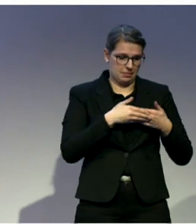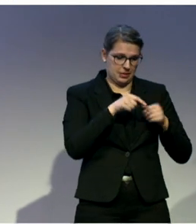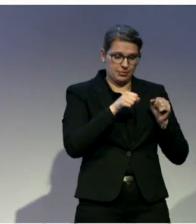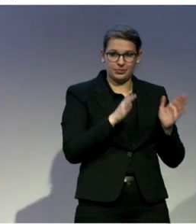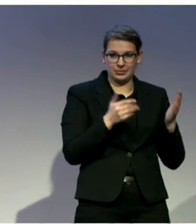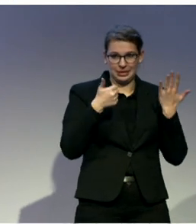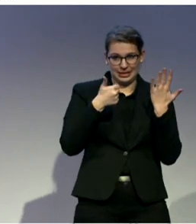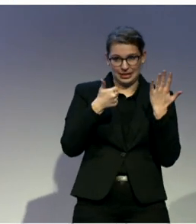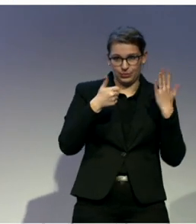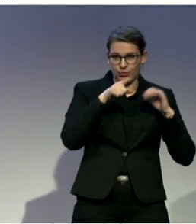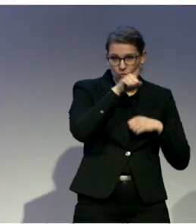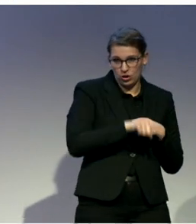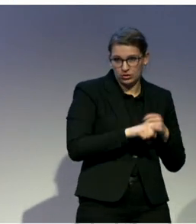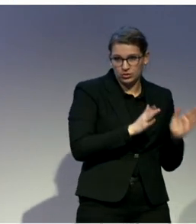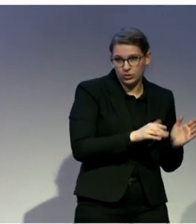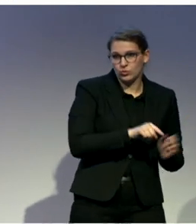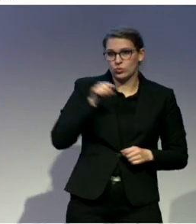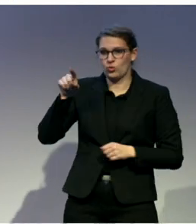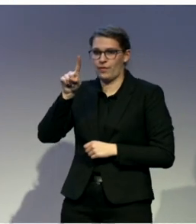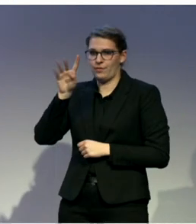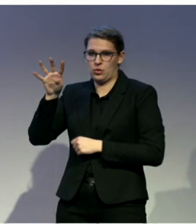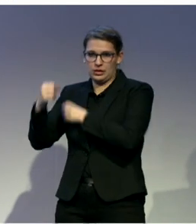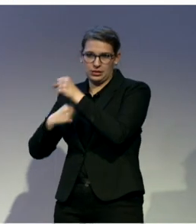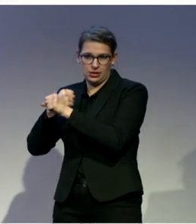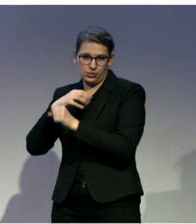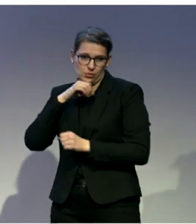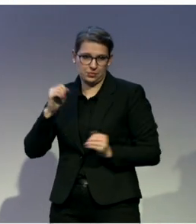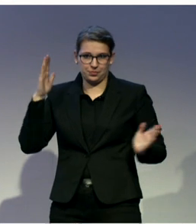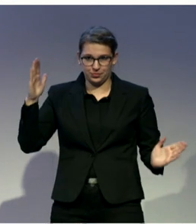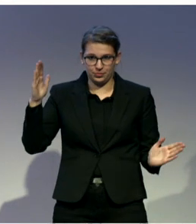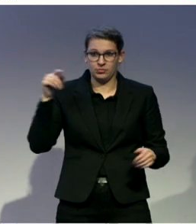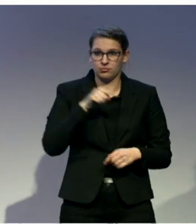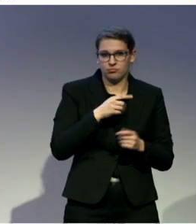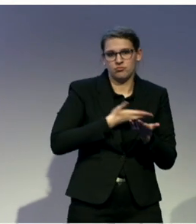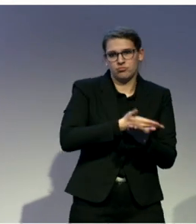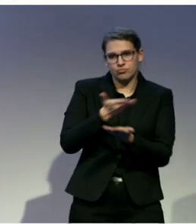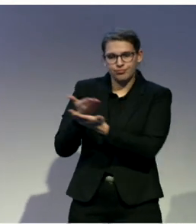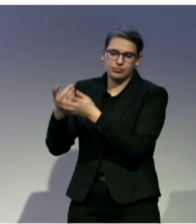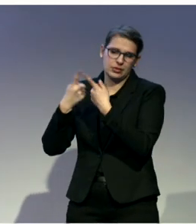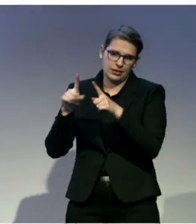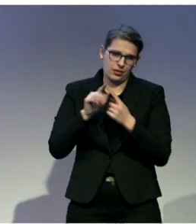And you can also see some of our learning materials that families can use at home.